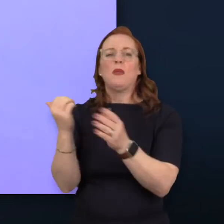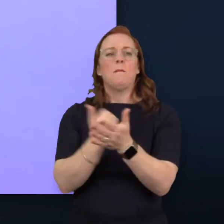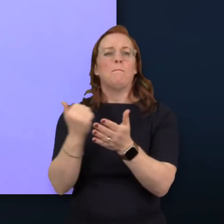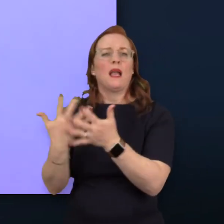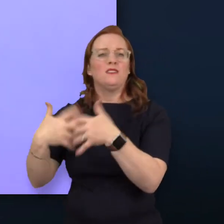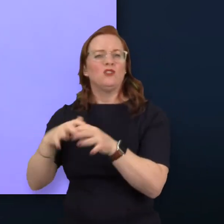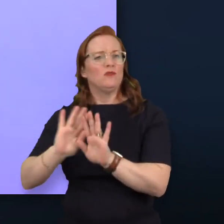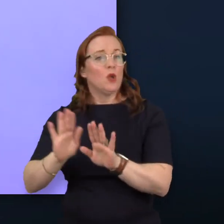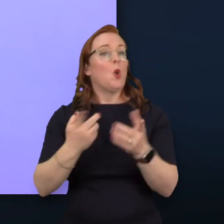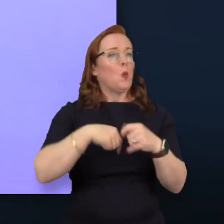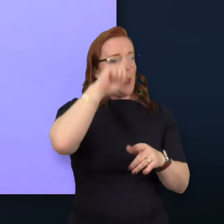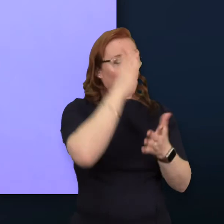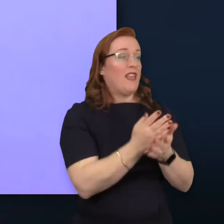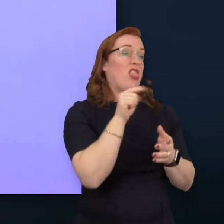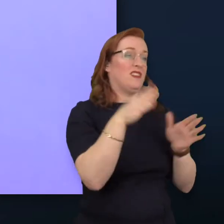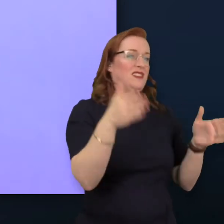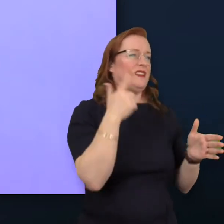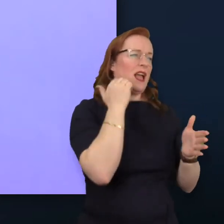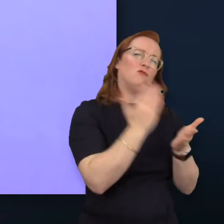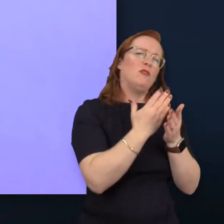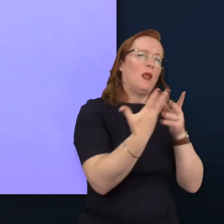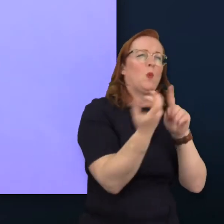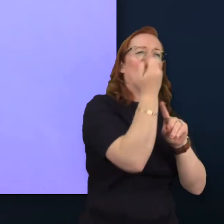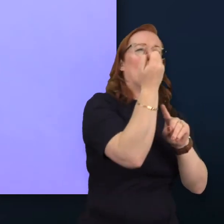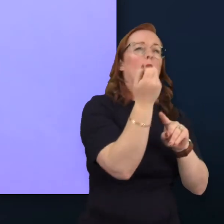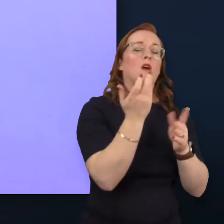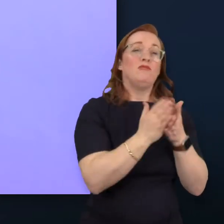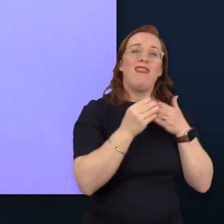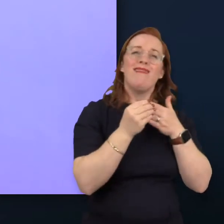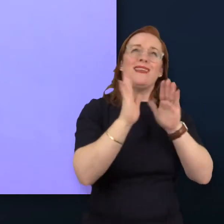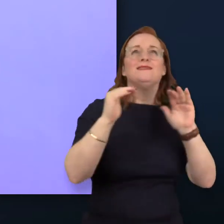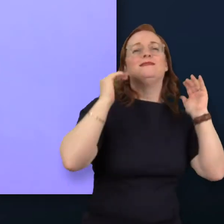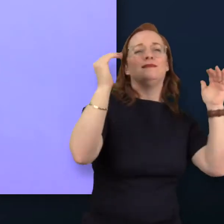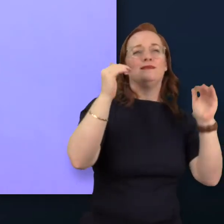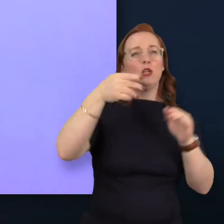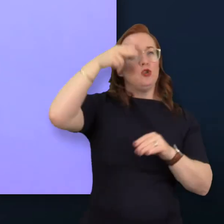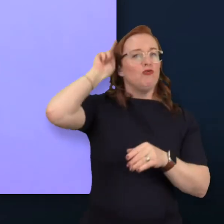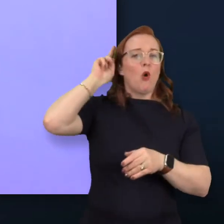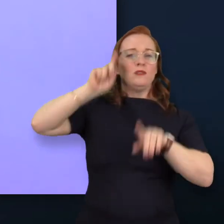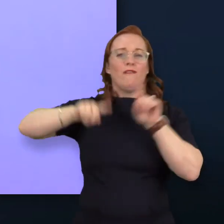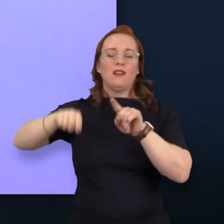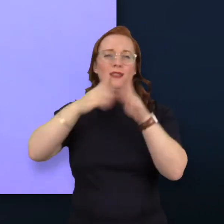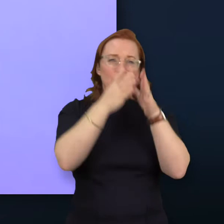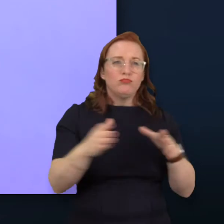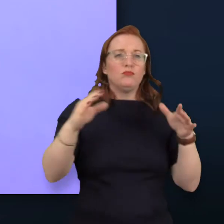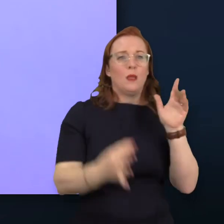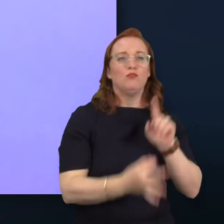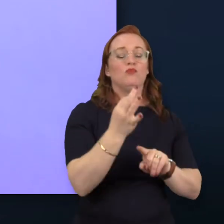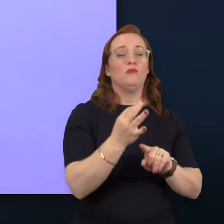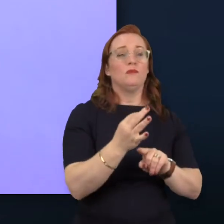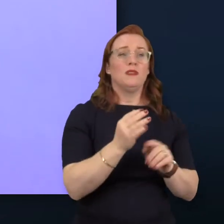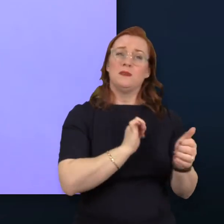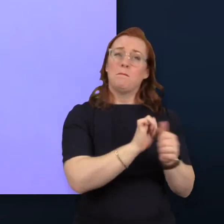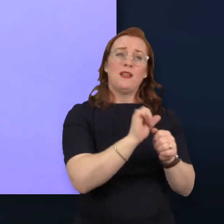We believe our sector can win by leading in neurodiversity. We believe it's a win for the industry